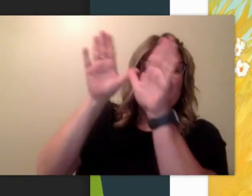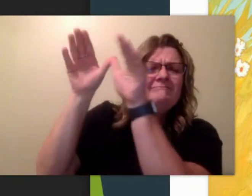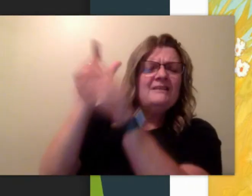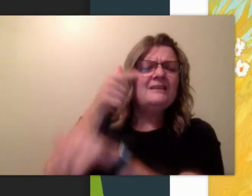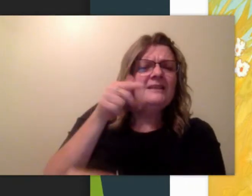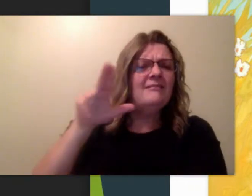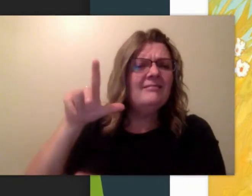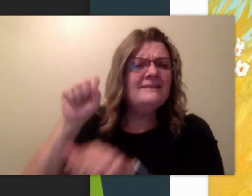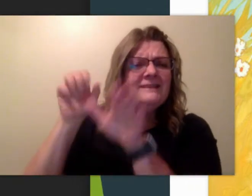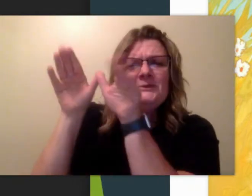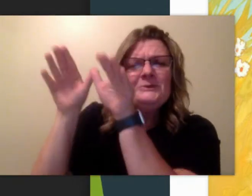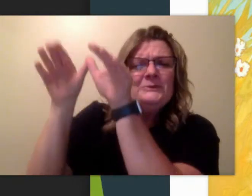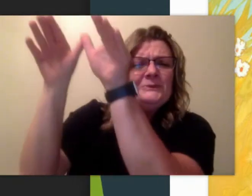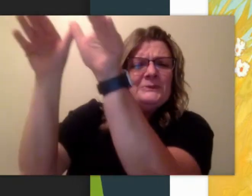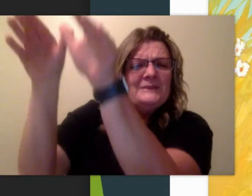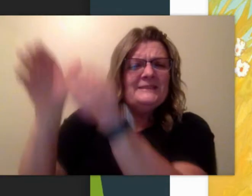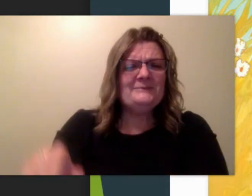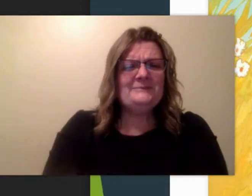seagull.